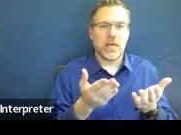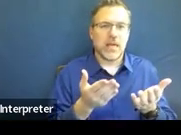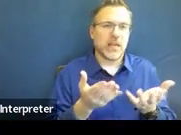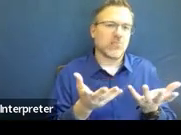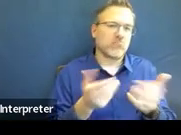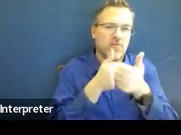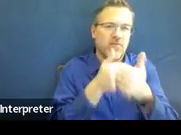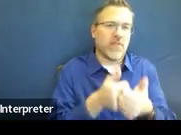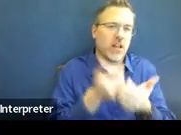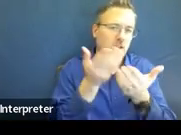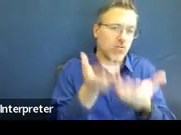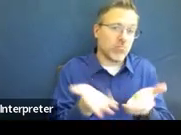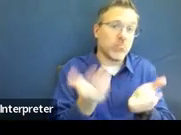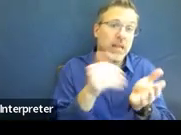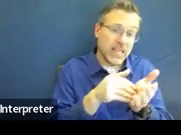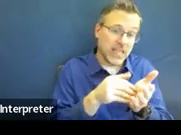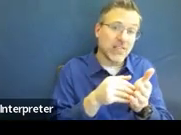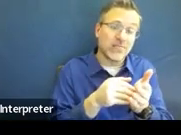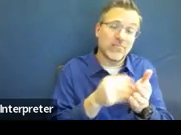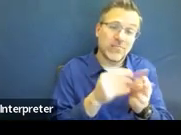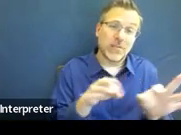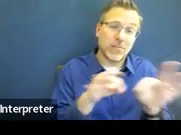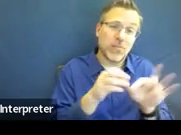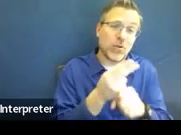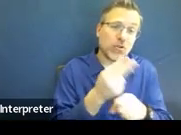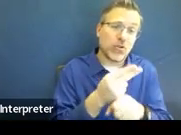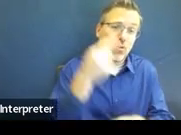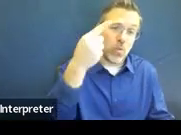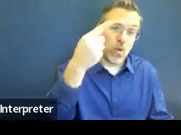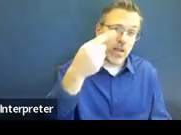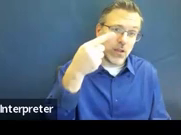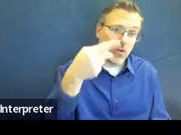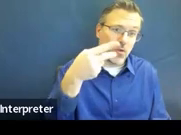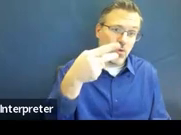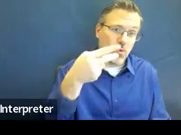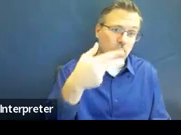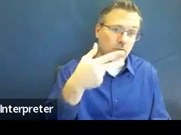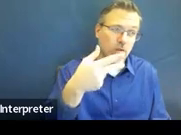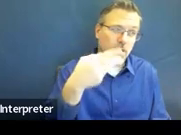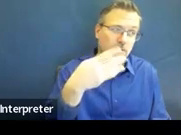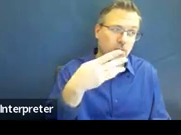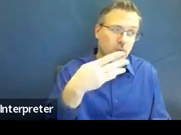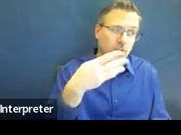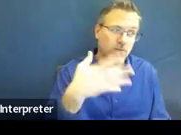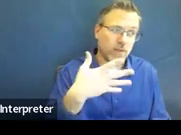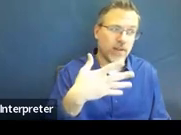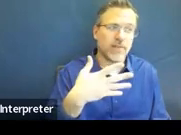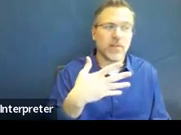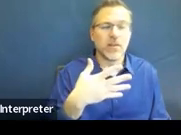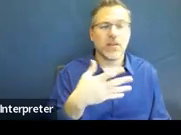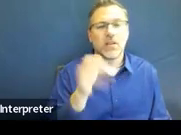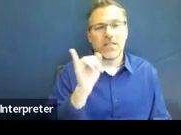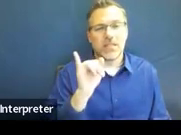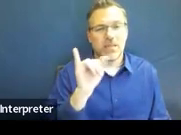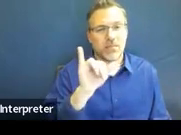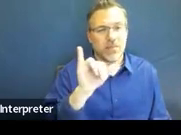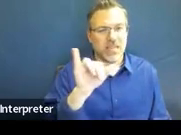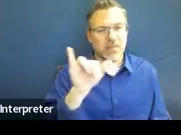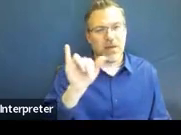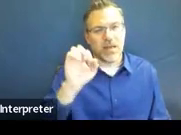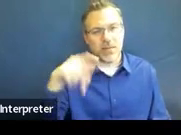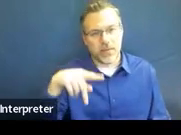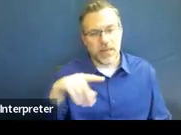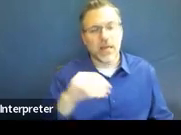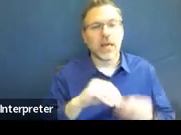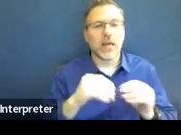number those sections. So again, this is outlined like the IEP. So number one should match number